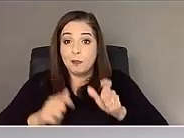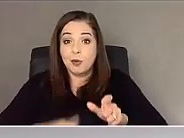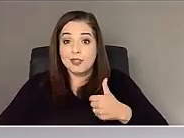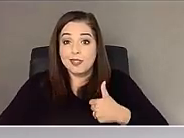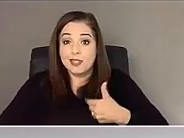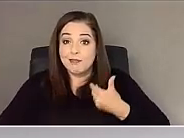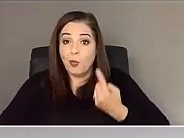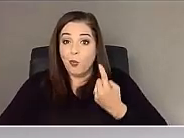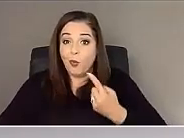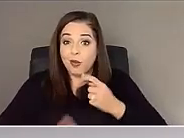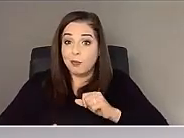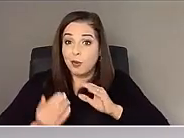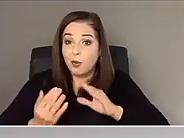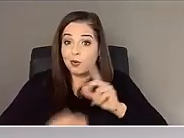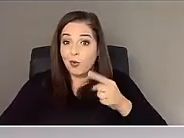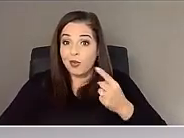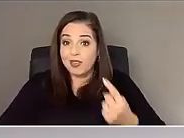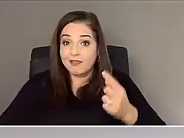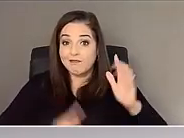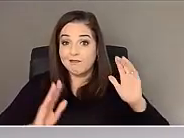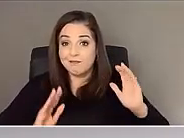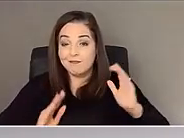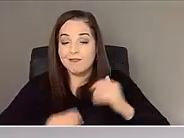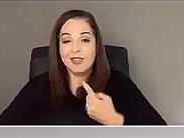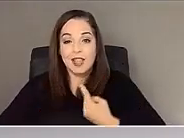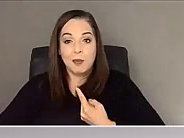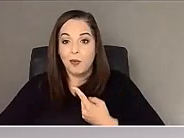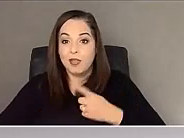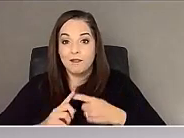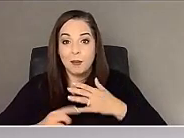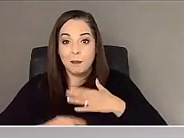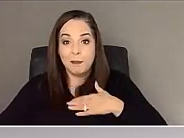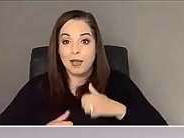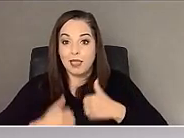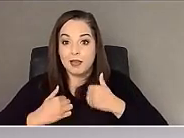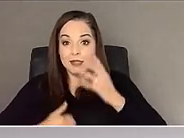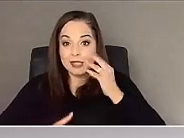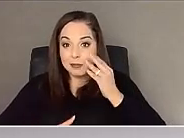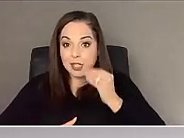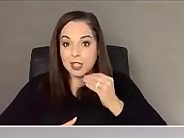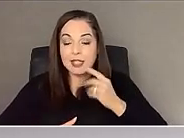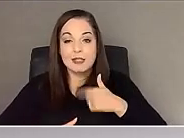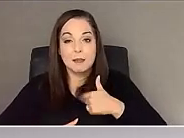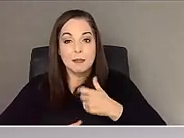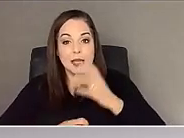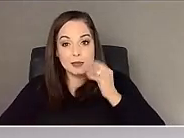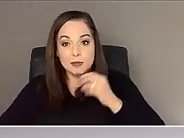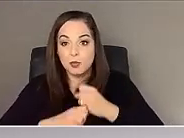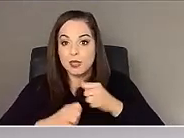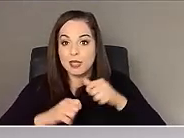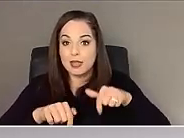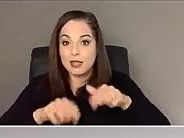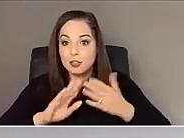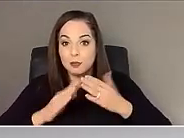one approach, right? Um, I'm, I'm, I'm only coming from my lived experience and my experience working in this community,